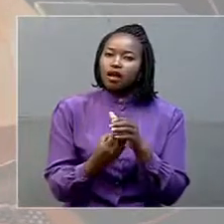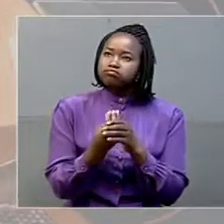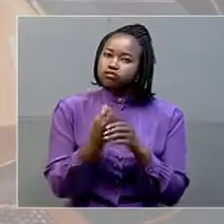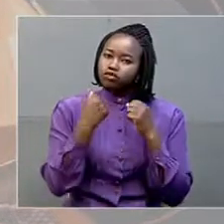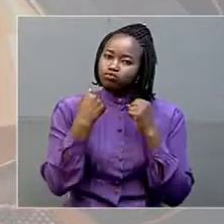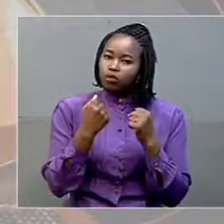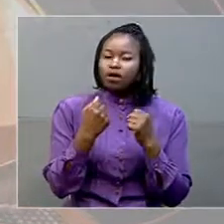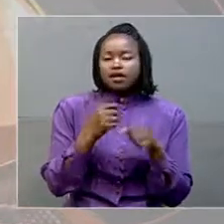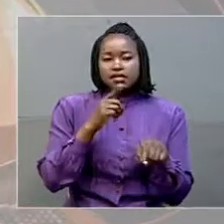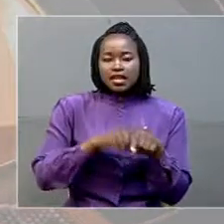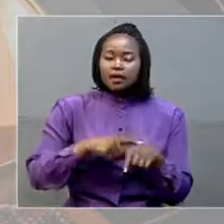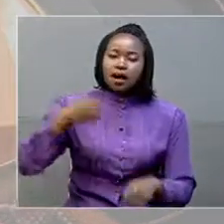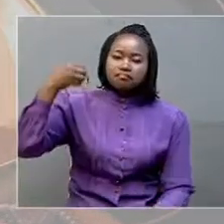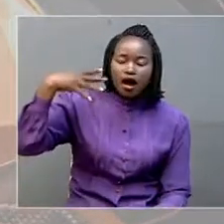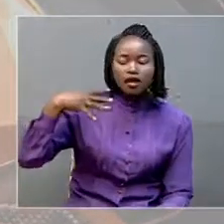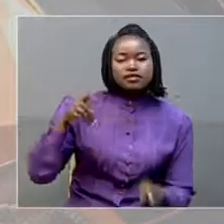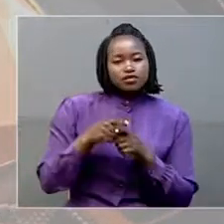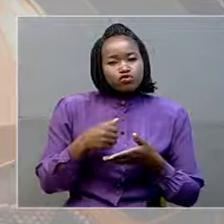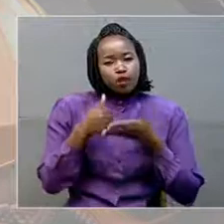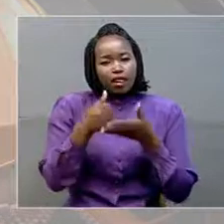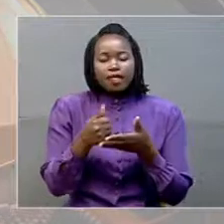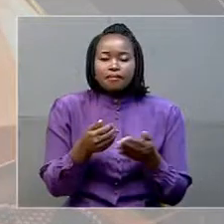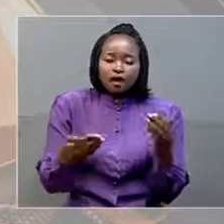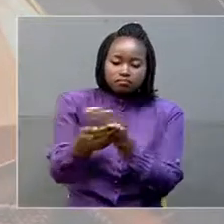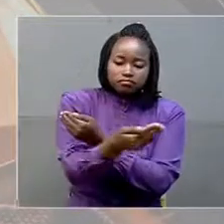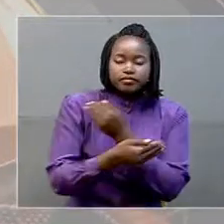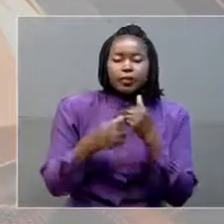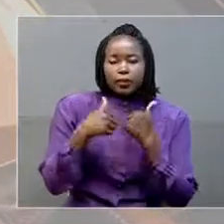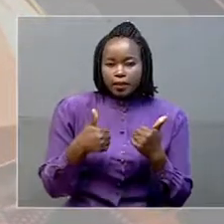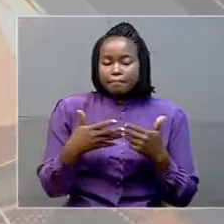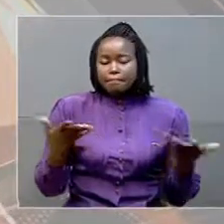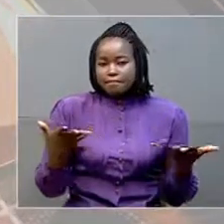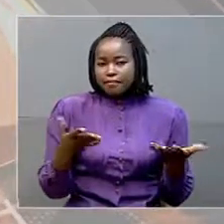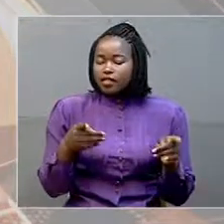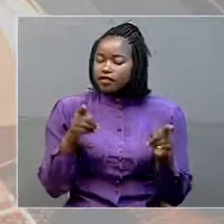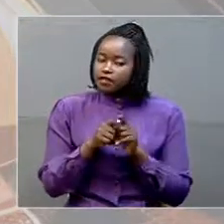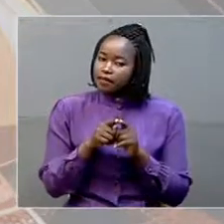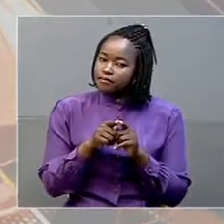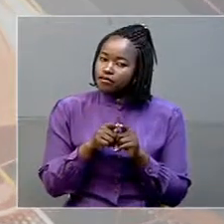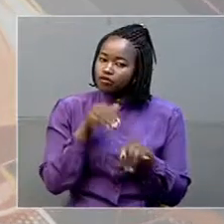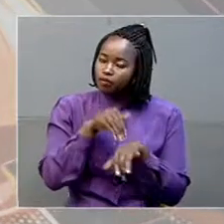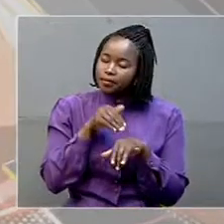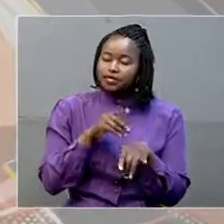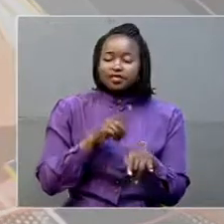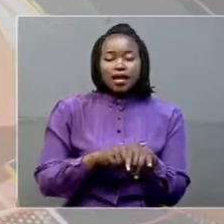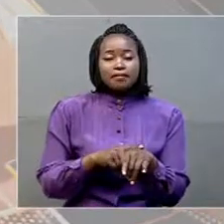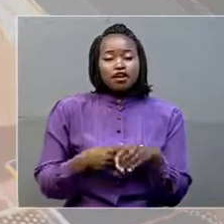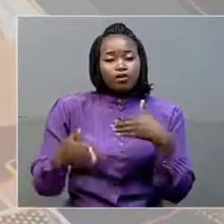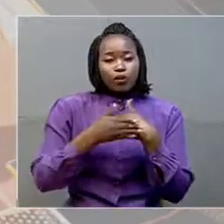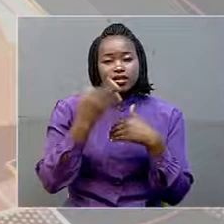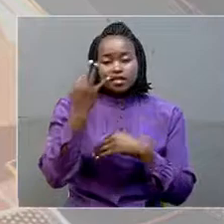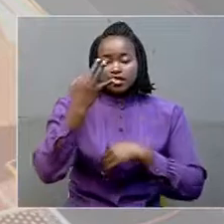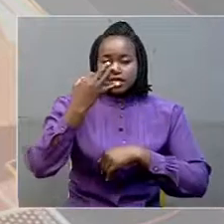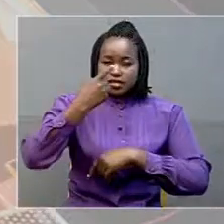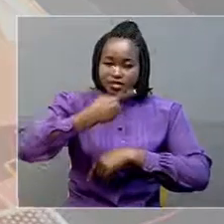vegetables, these to enable or retain water in their gardens. This was said during the closing of a three-day